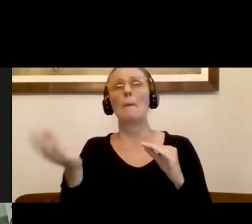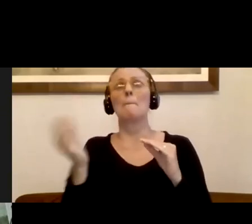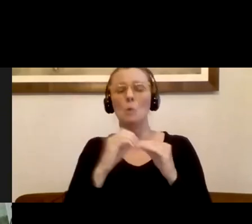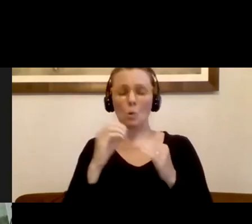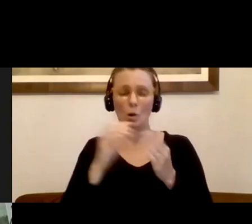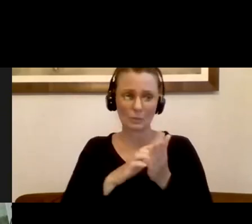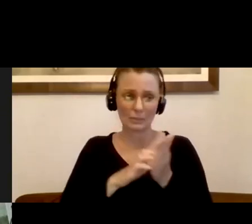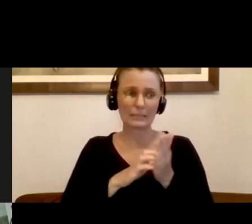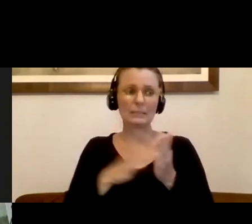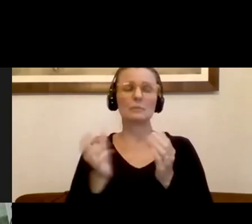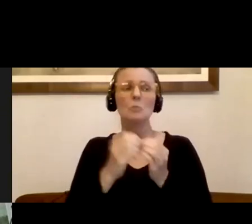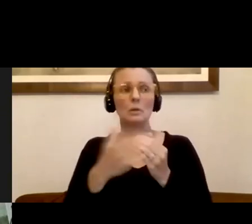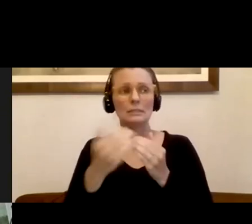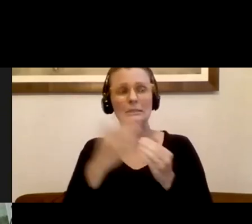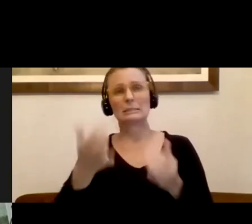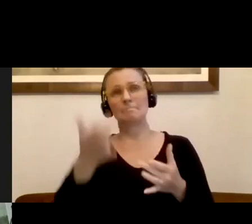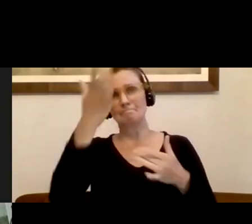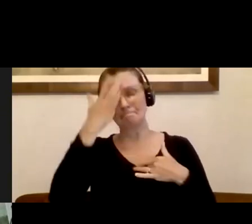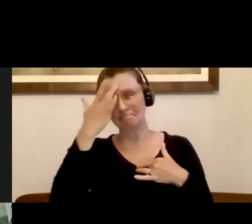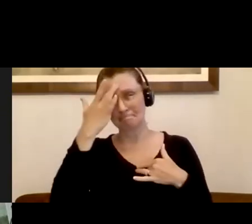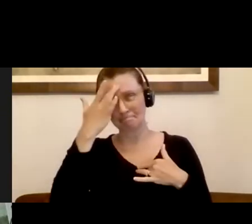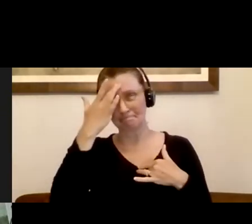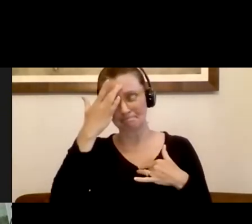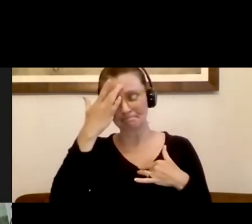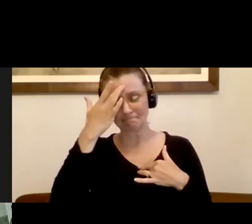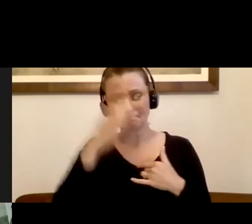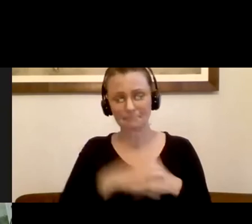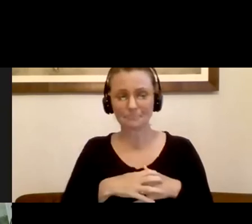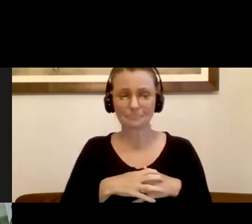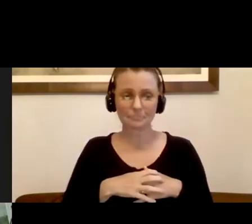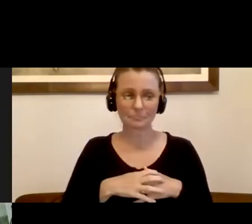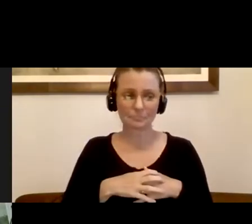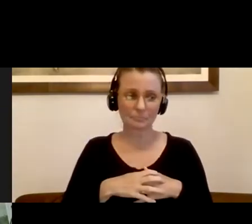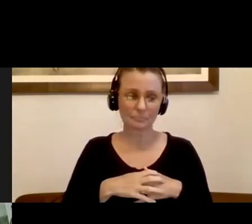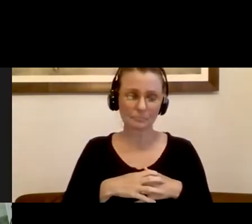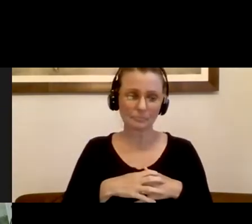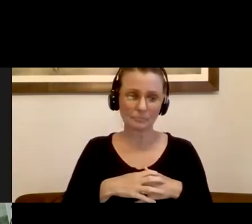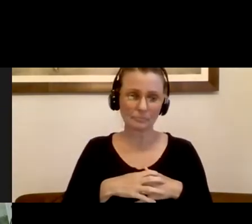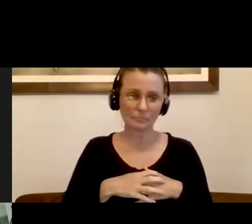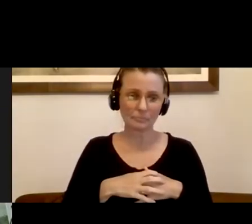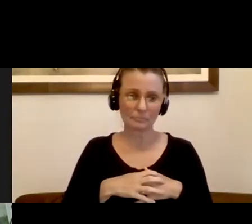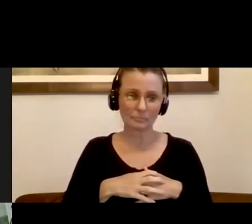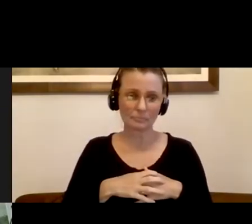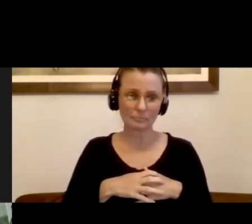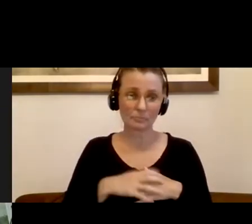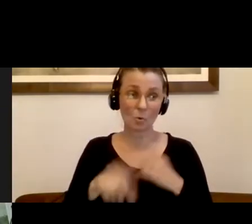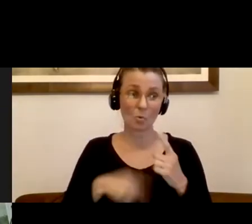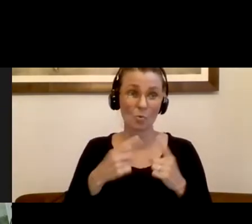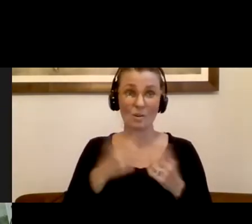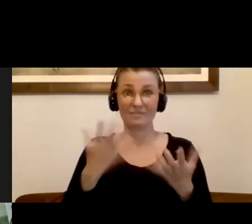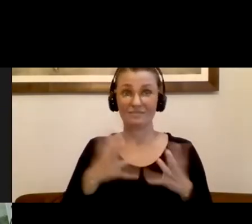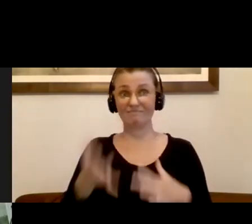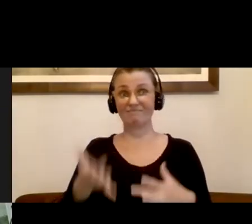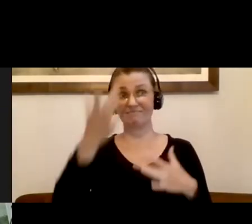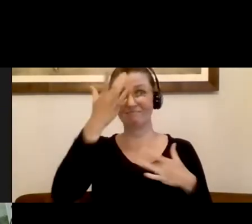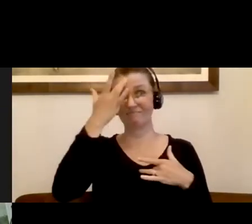to being, you know, to this disease and have been infected by it. And once they get it, a greater risk of